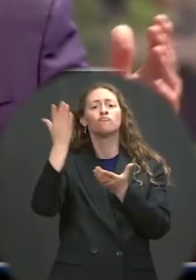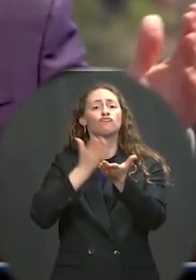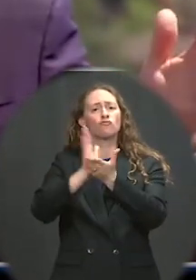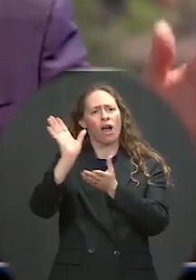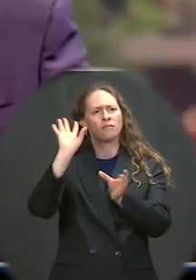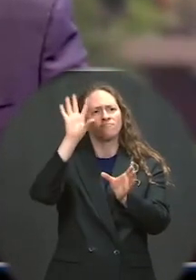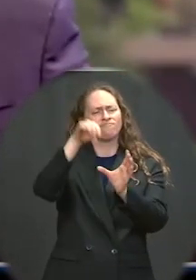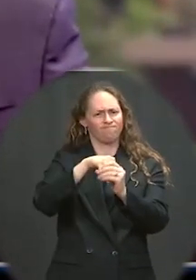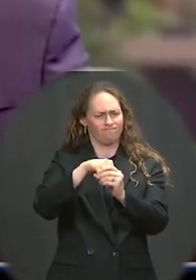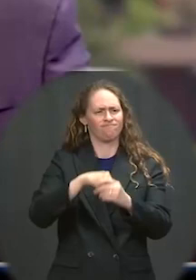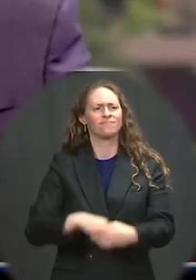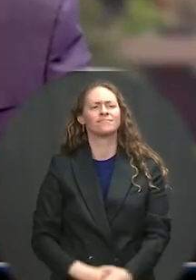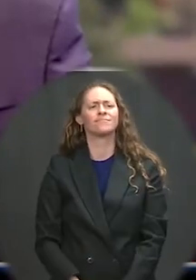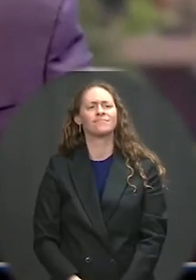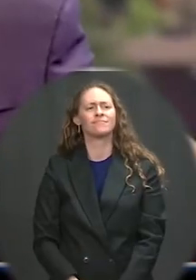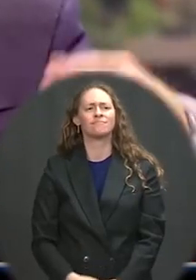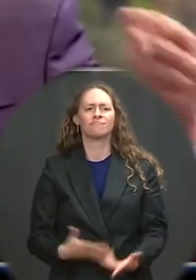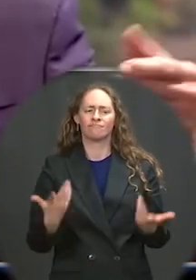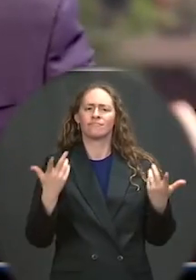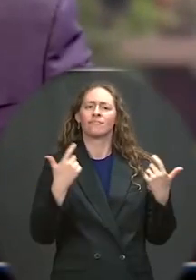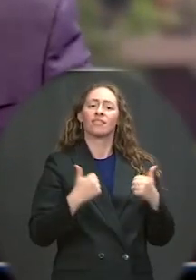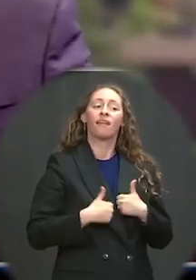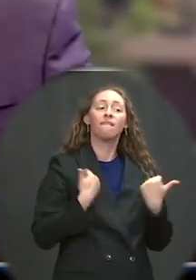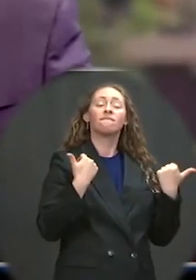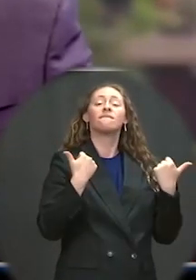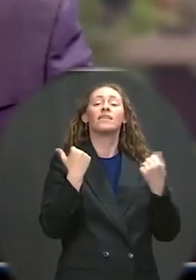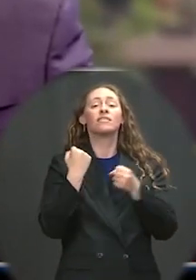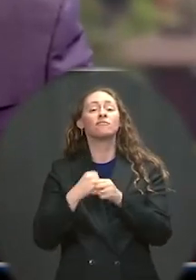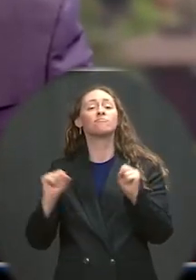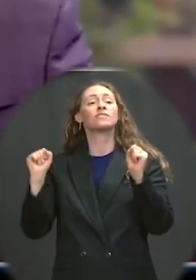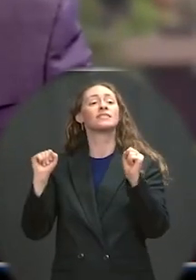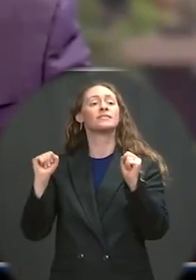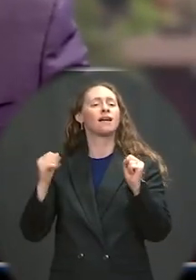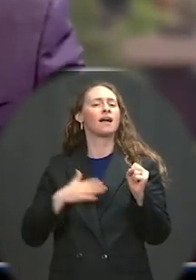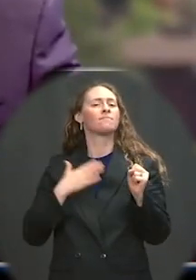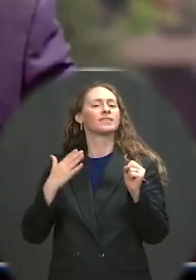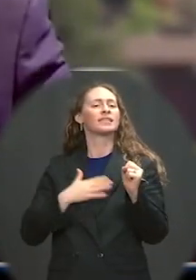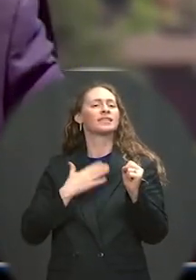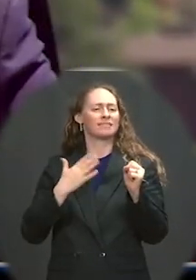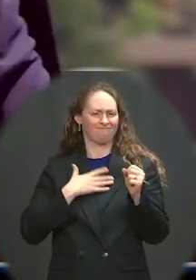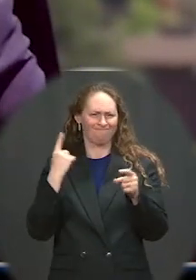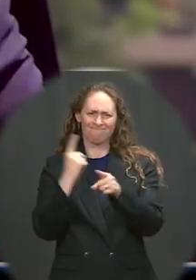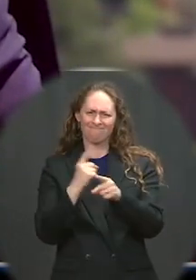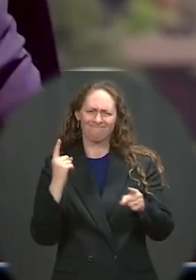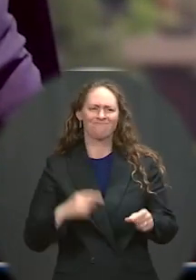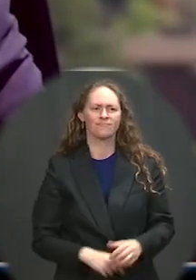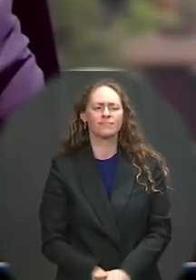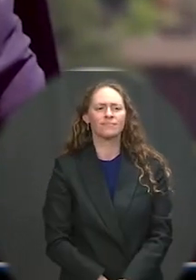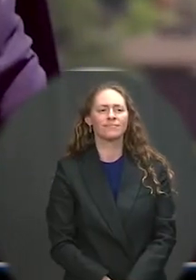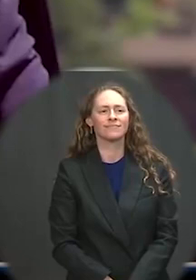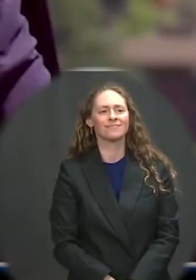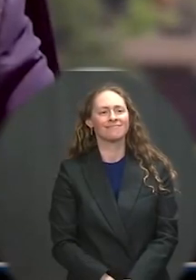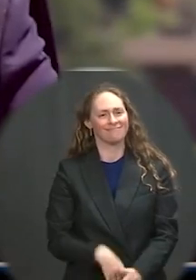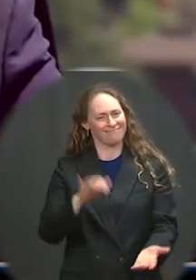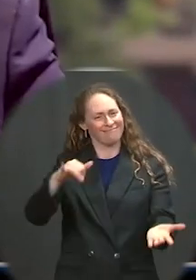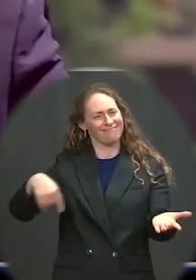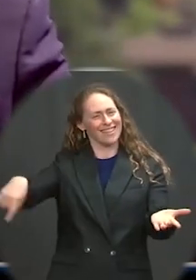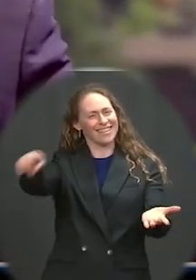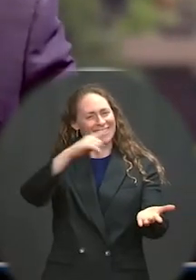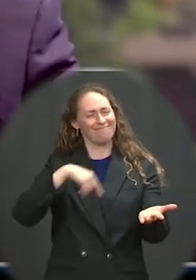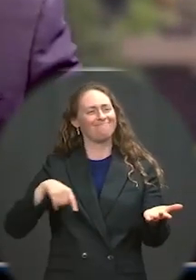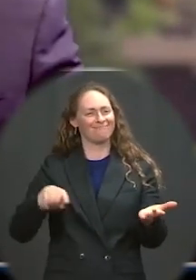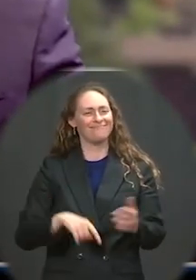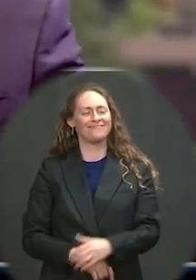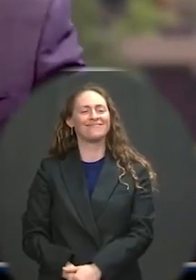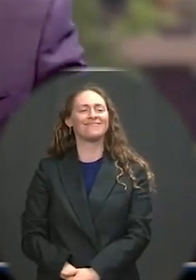liberty, the pursuit of happiness. We hear it all the time. But it's who we are. We can't be different